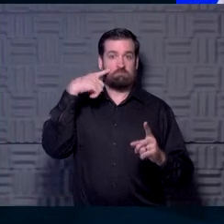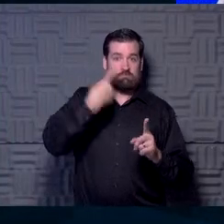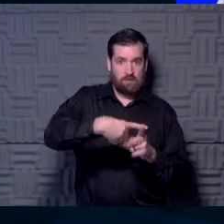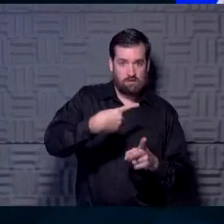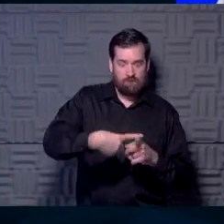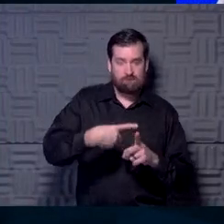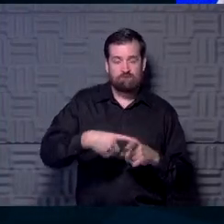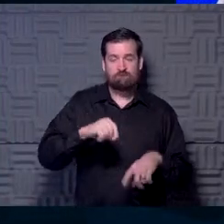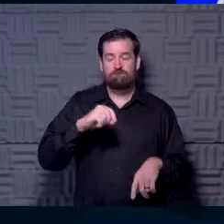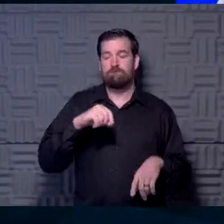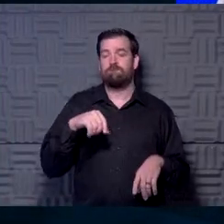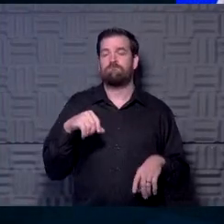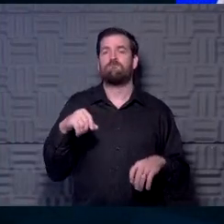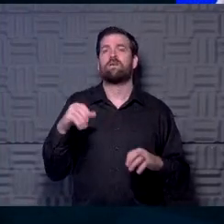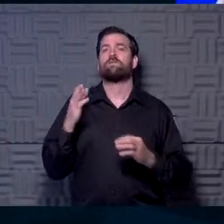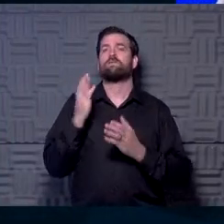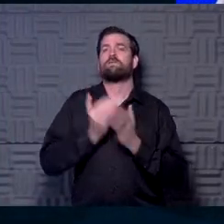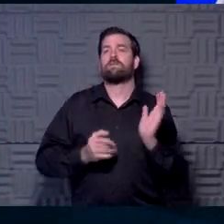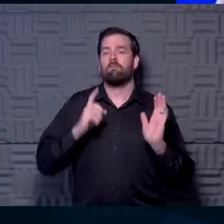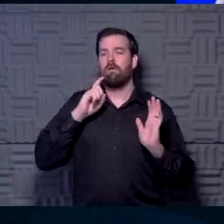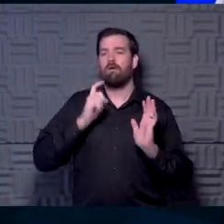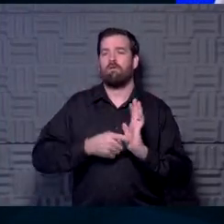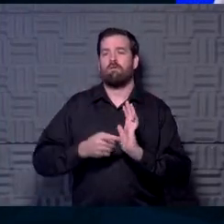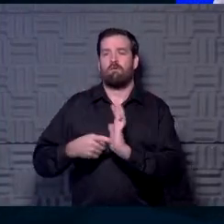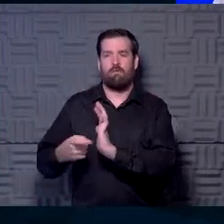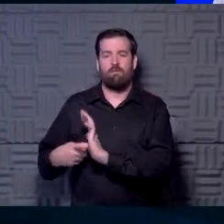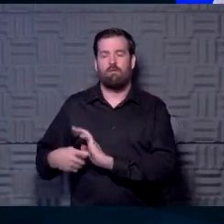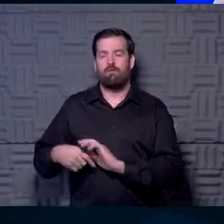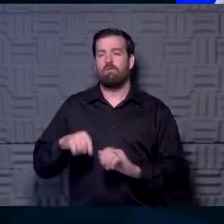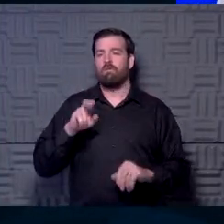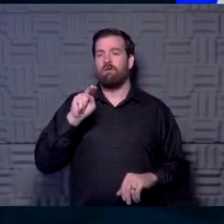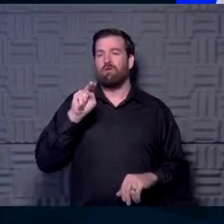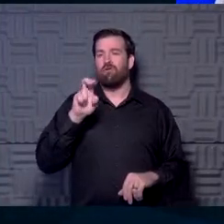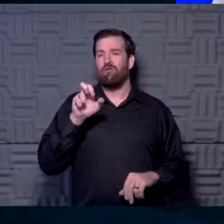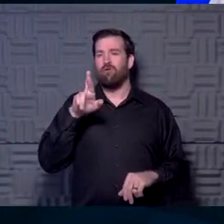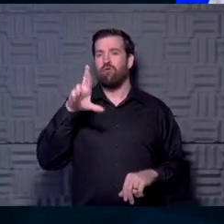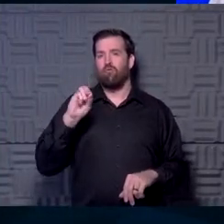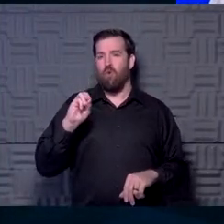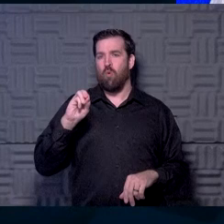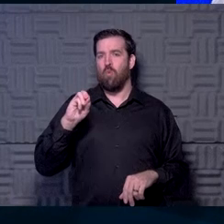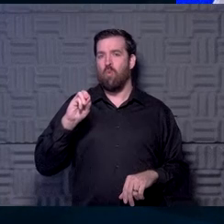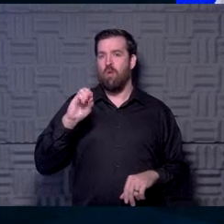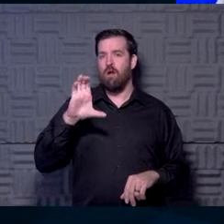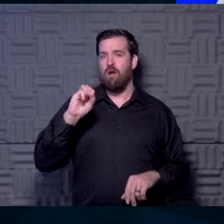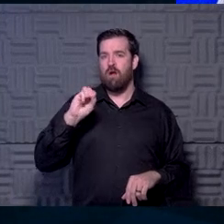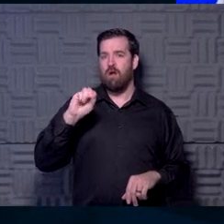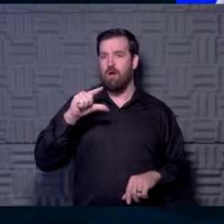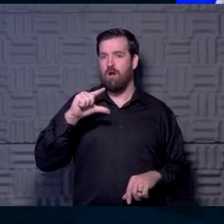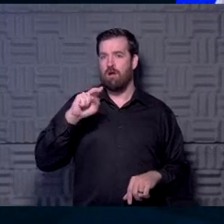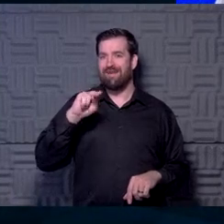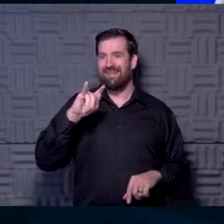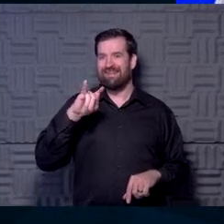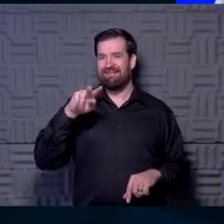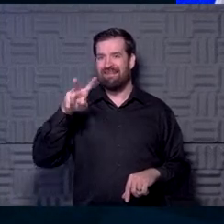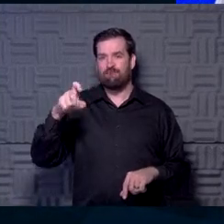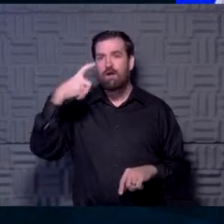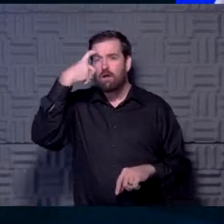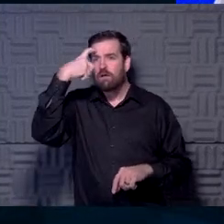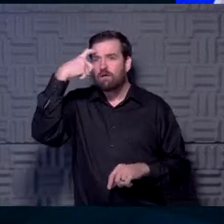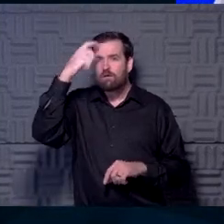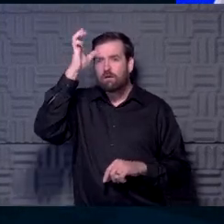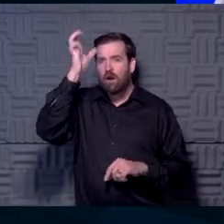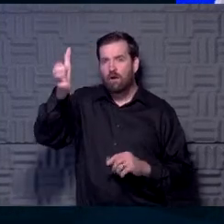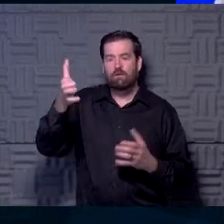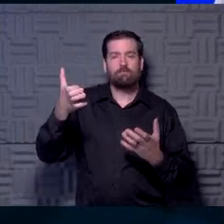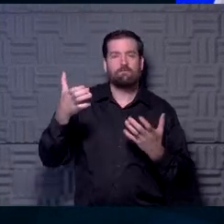indications of some neurocognitive, that's a big word, you'll have to help us and what that means, some neurocognitive changes